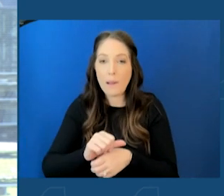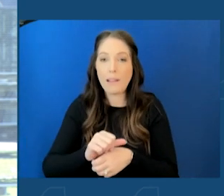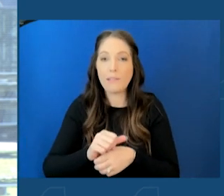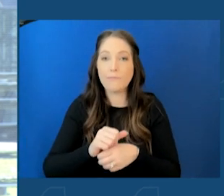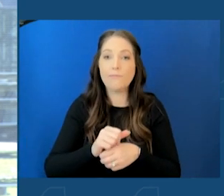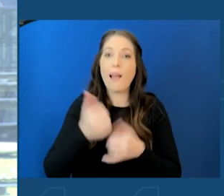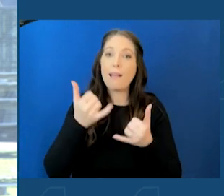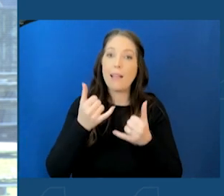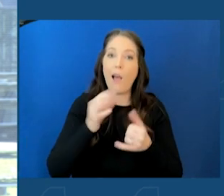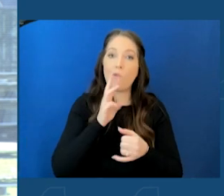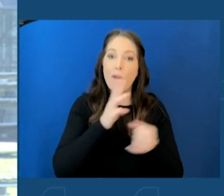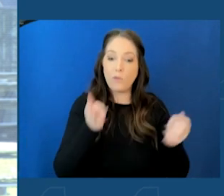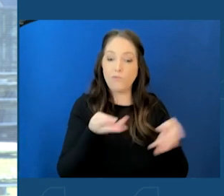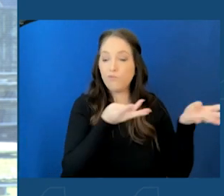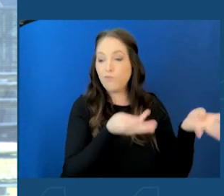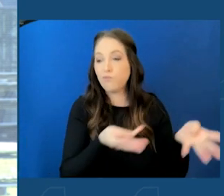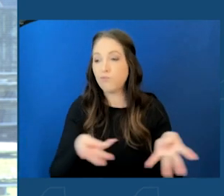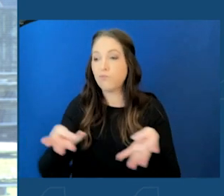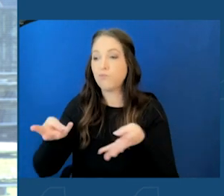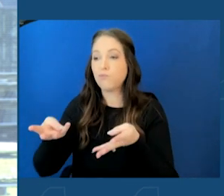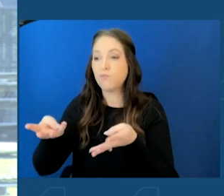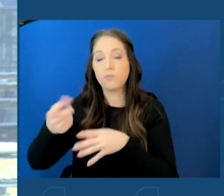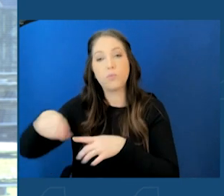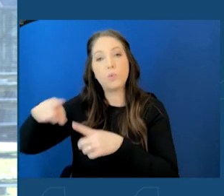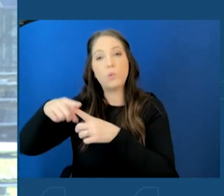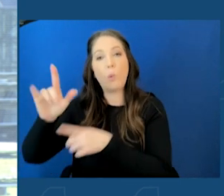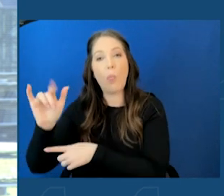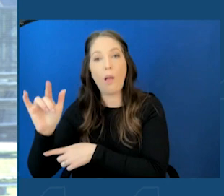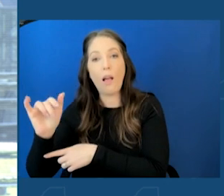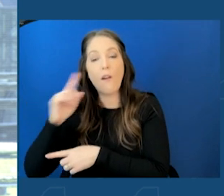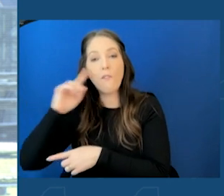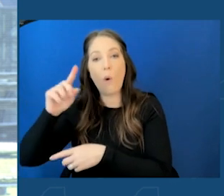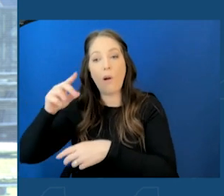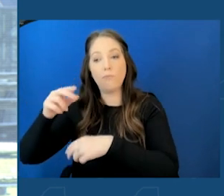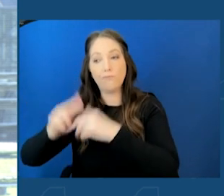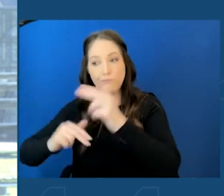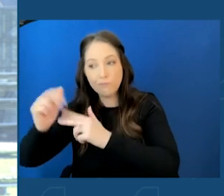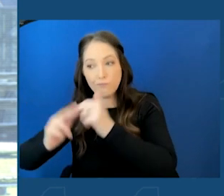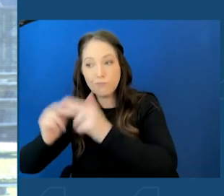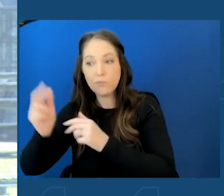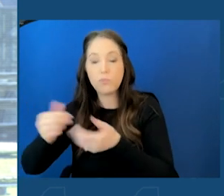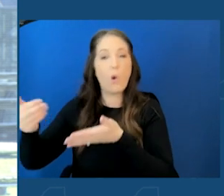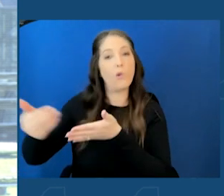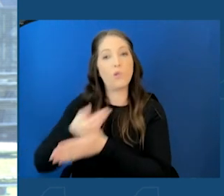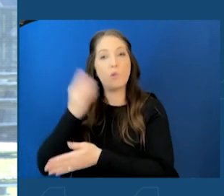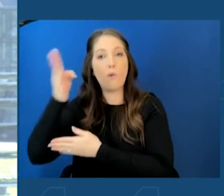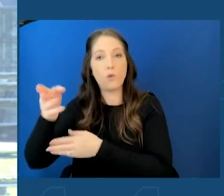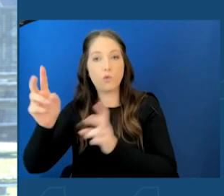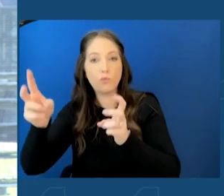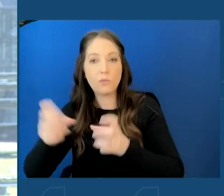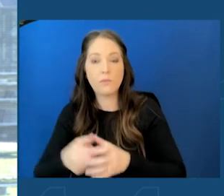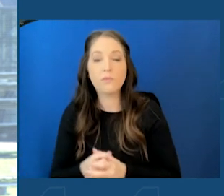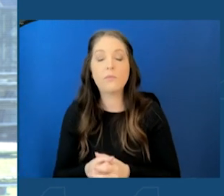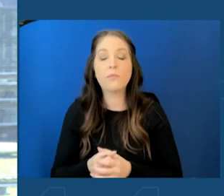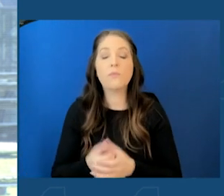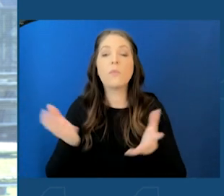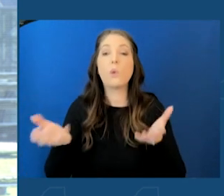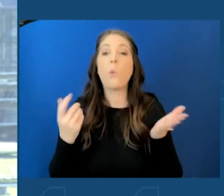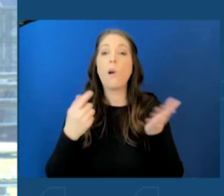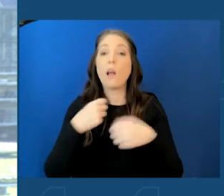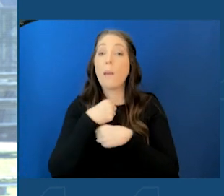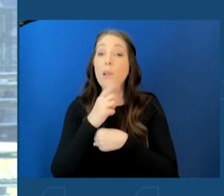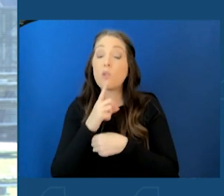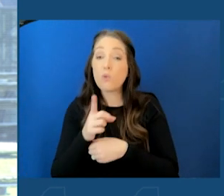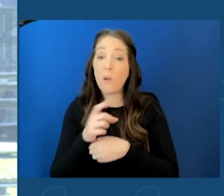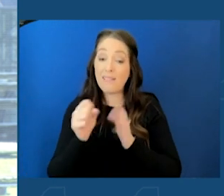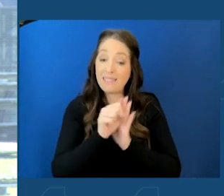the coast of Long Island to build this new future. That's what we're talking about. But I also want to make sure that as a state we're leading as